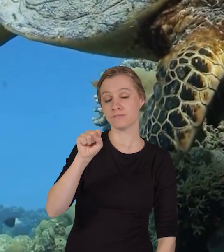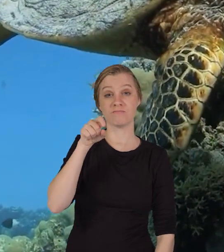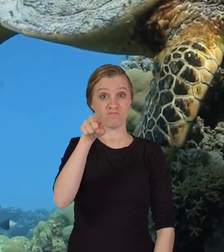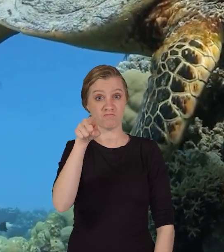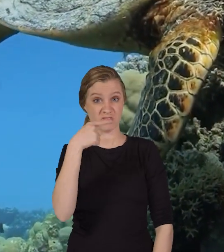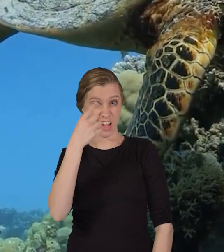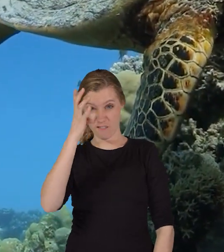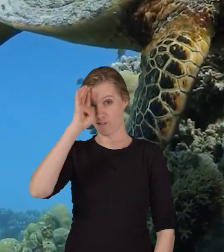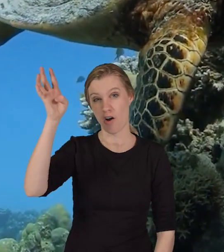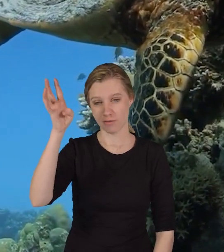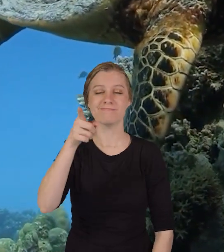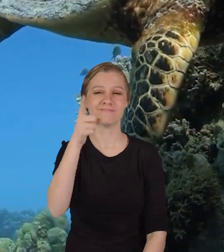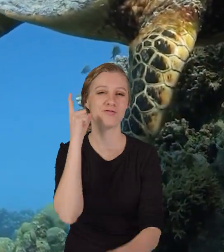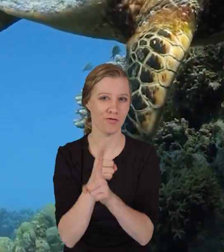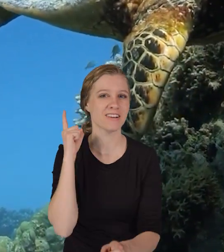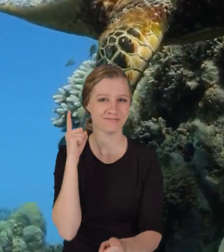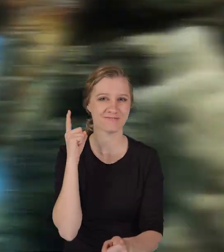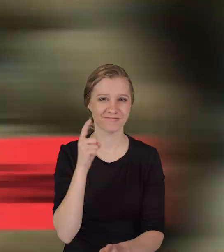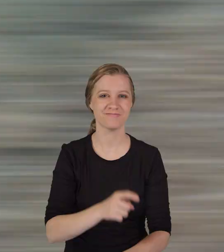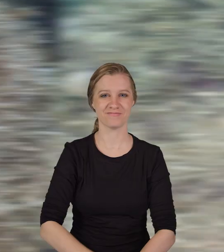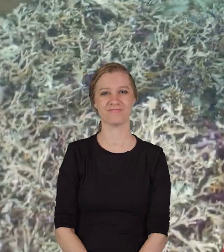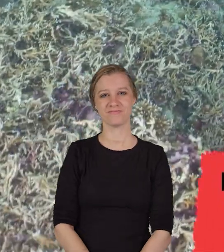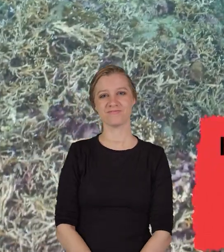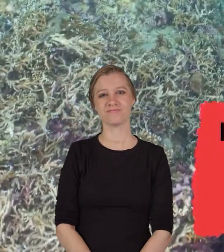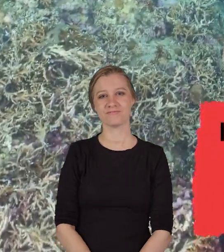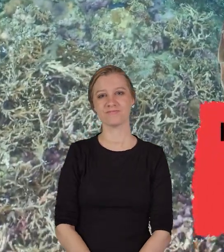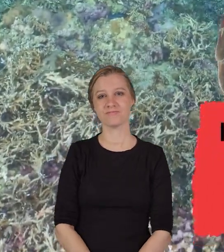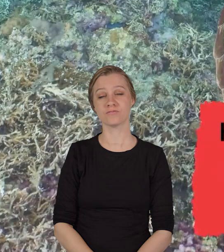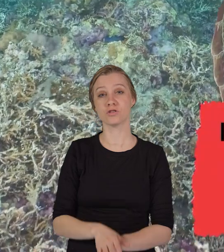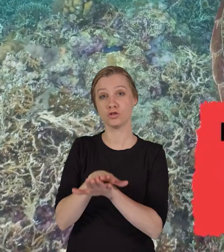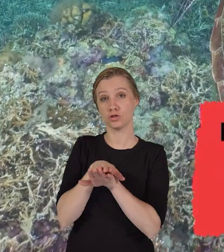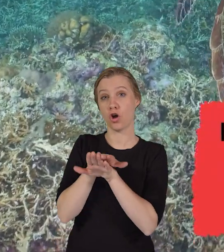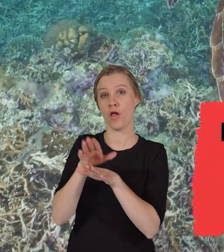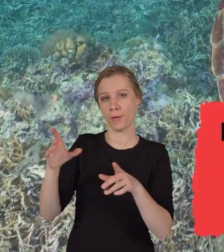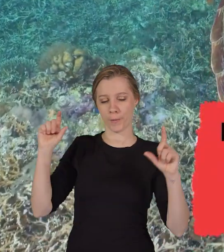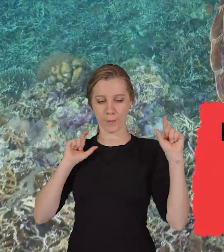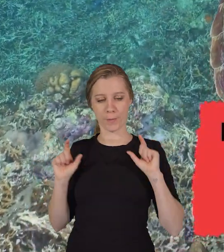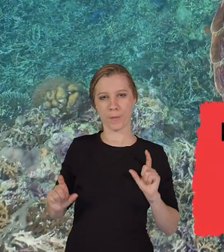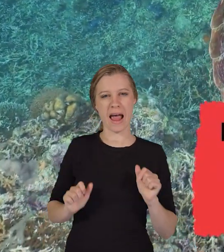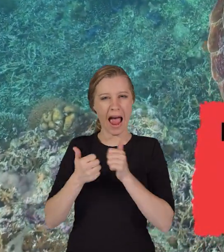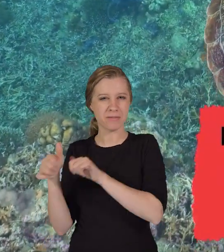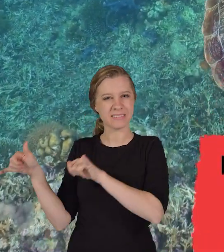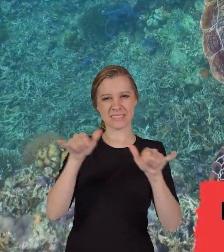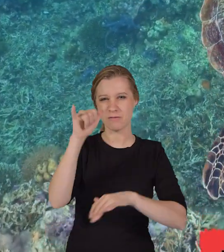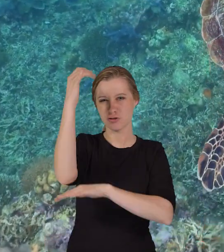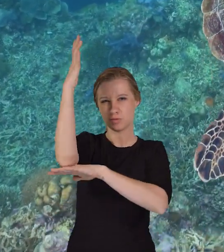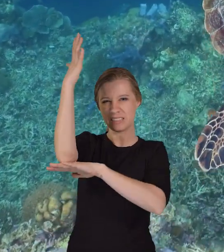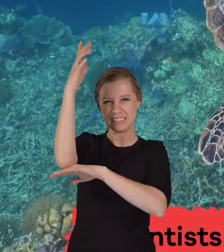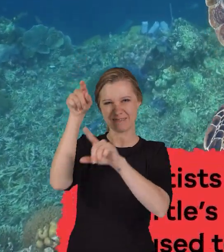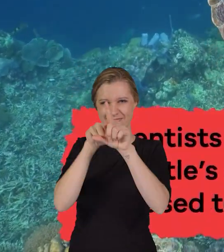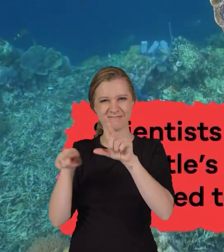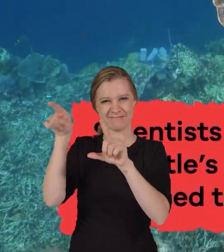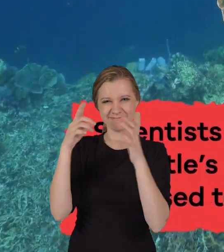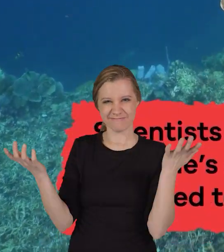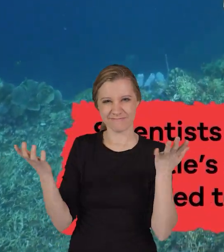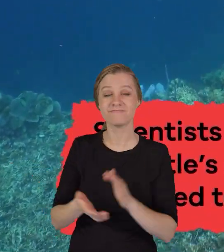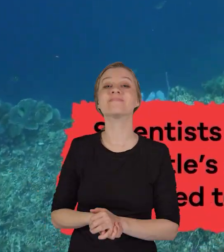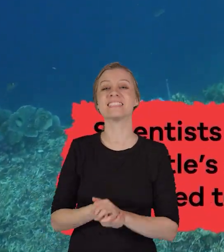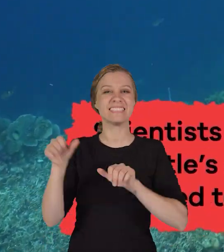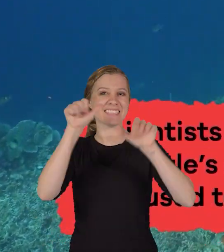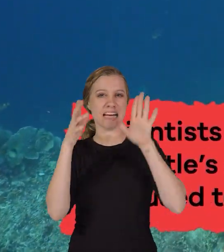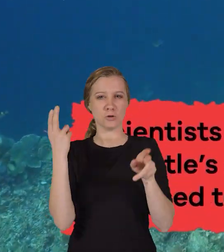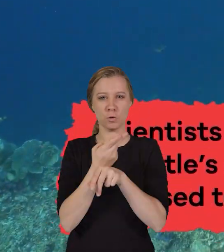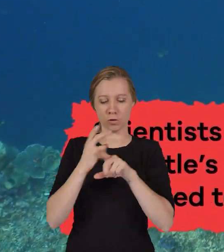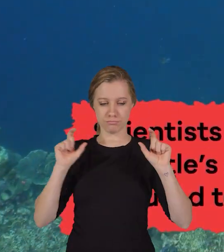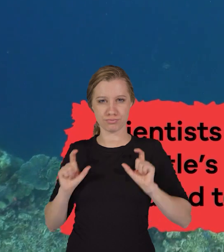you said false, you're correct. How are a turtle scoots like tree rings? Scientists can